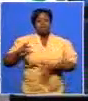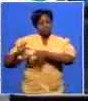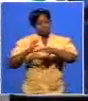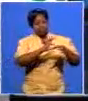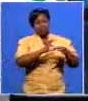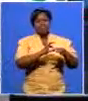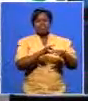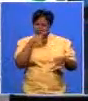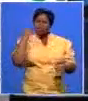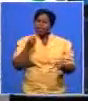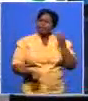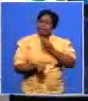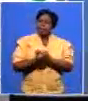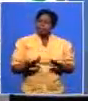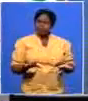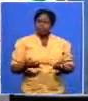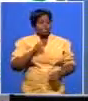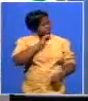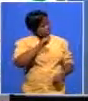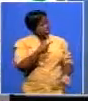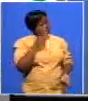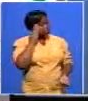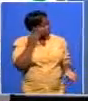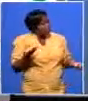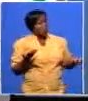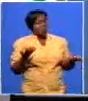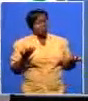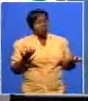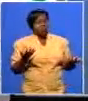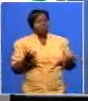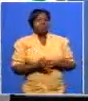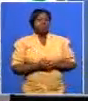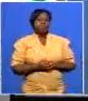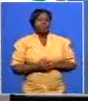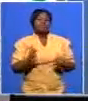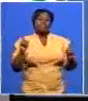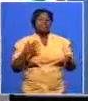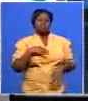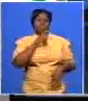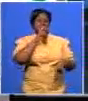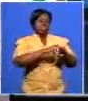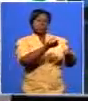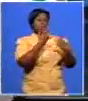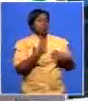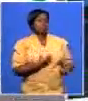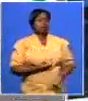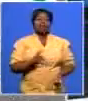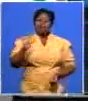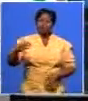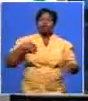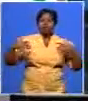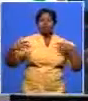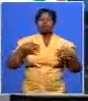are real of course they are no one knows that more than a woman queen and you don't have to tell why i'm worried about you